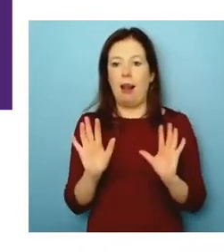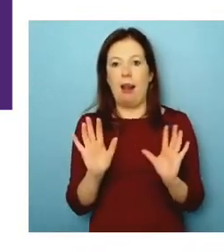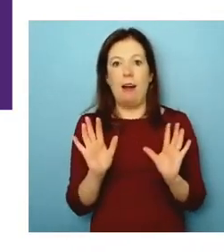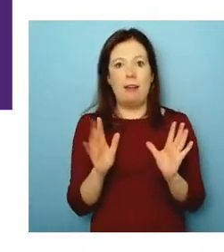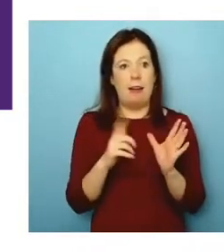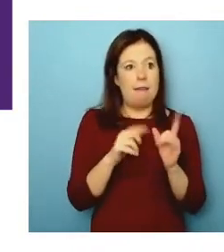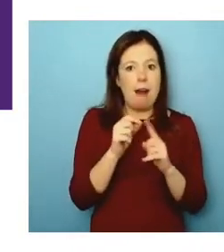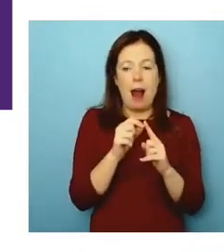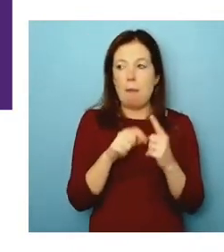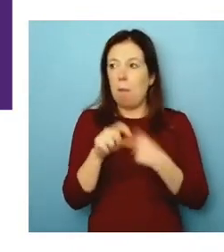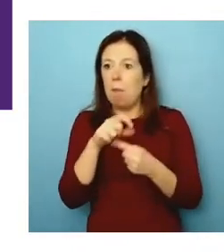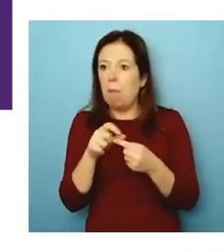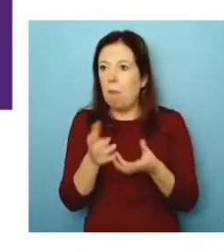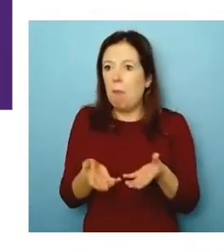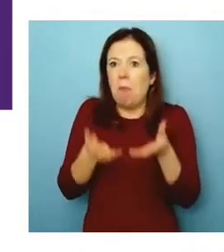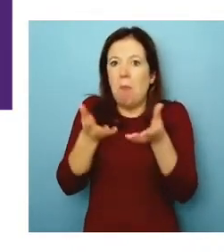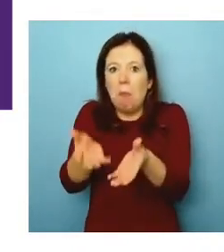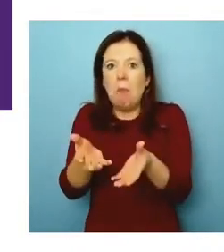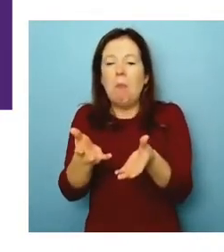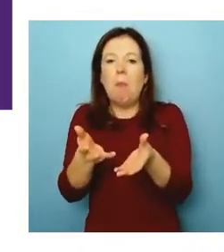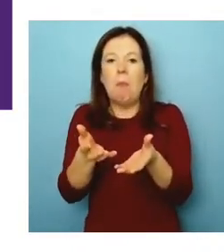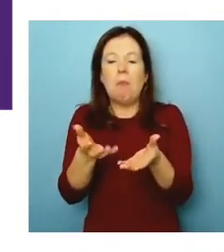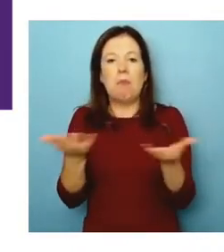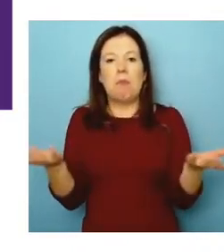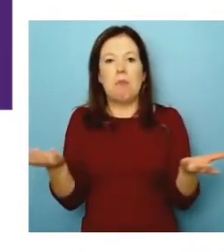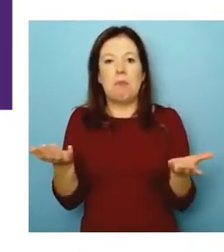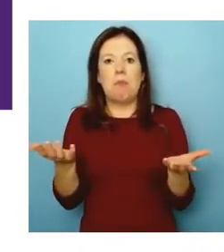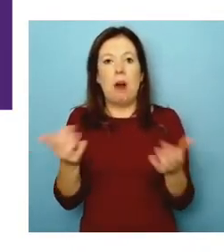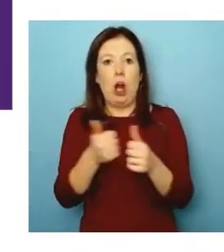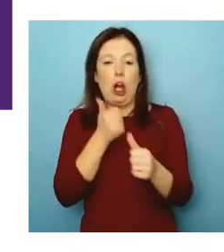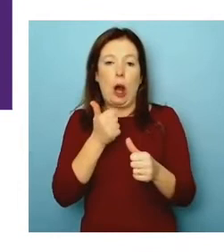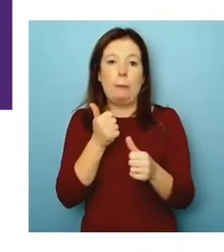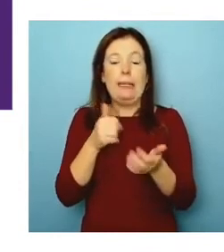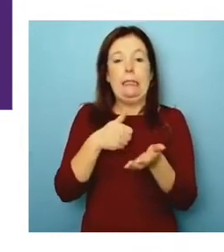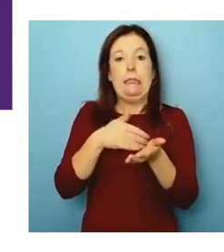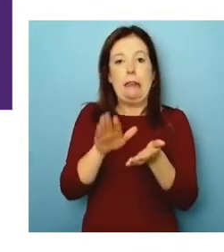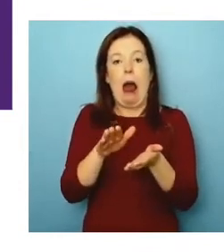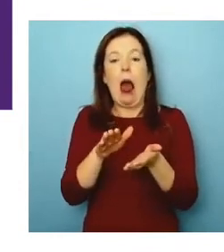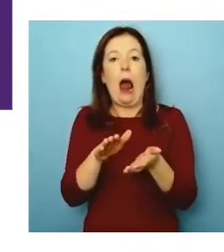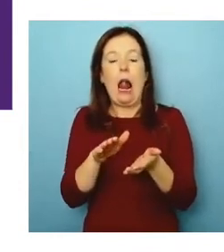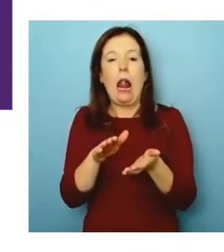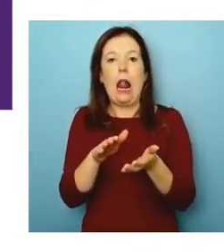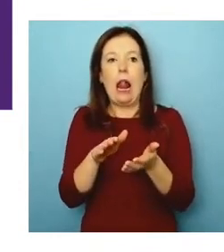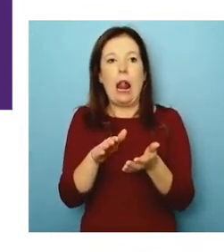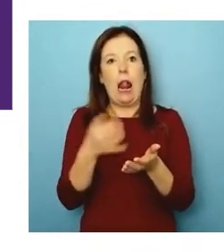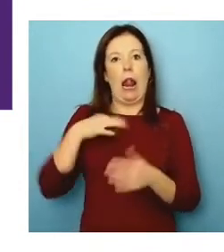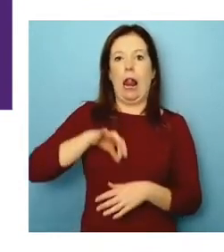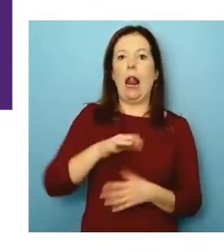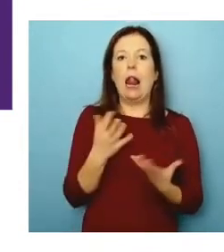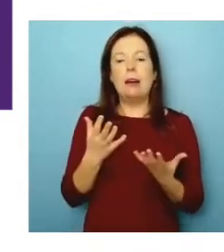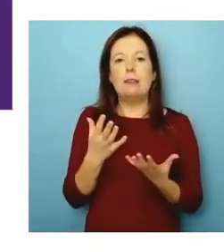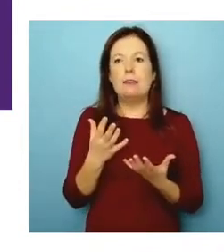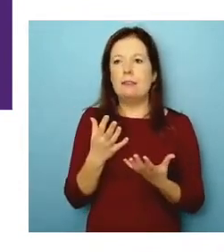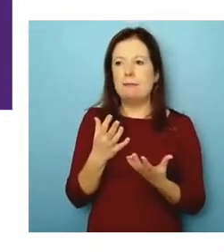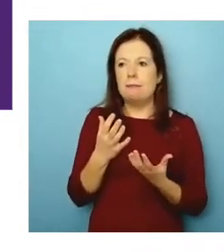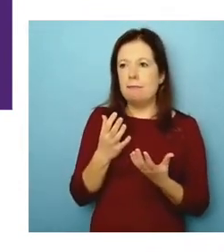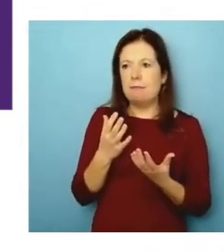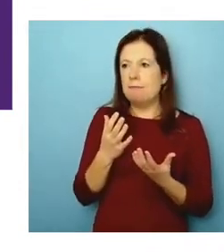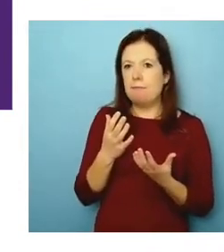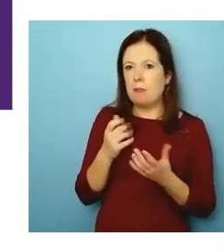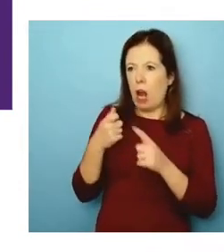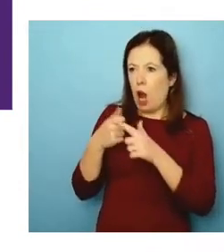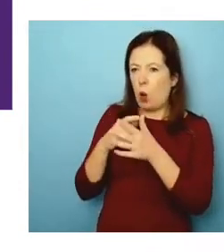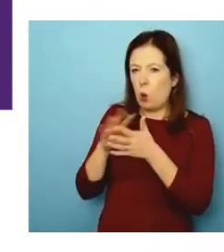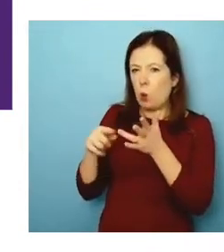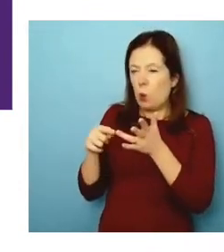community, sell the app to the community, and then sell the company on. But the, the intentionality of Kahoot